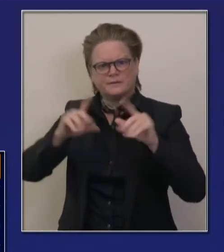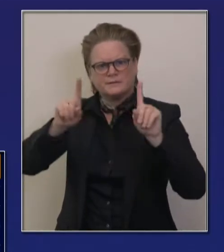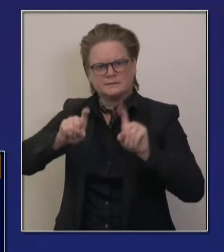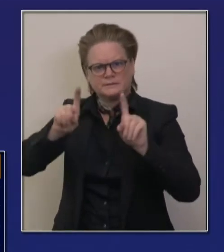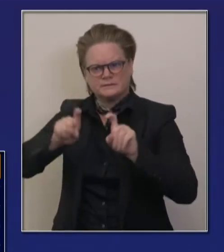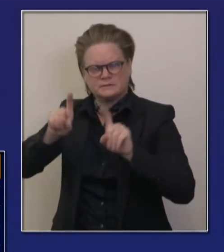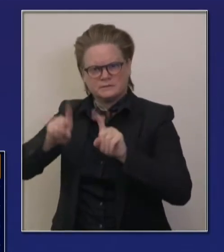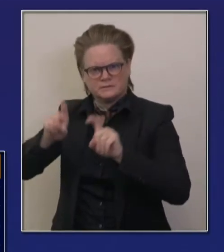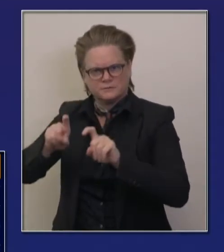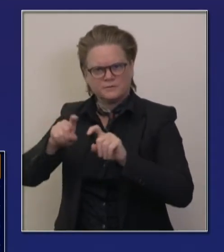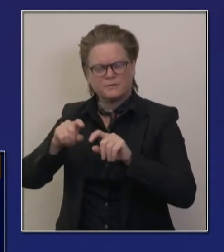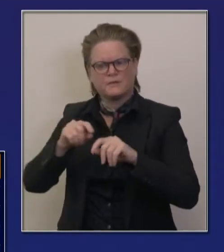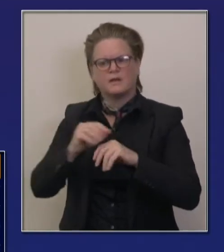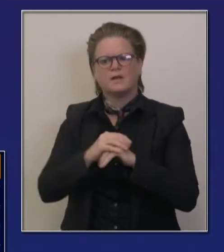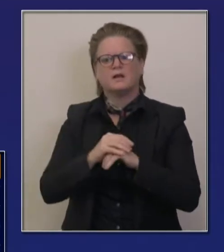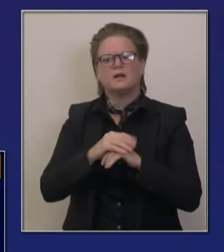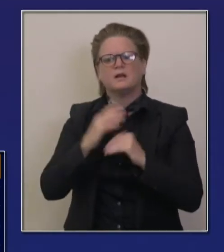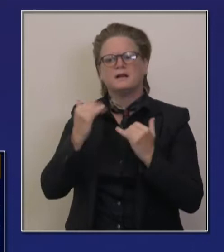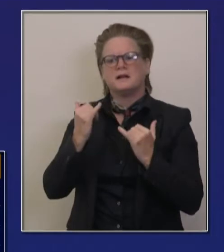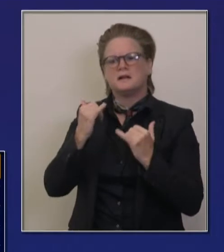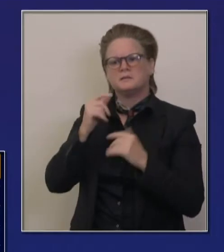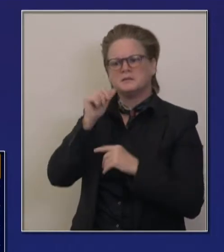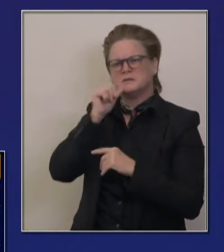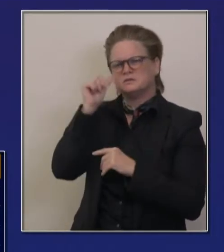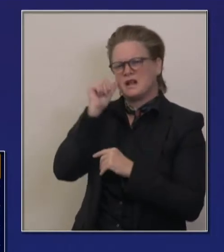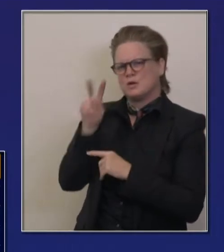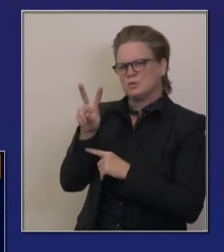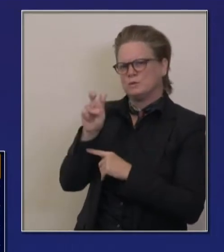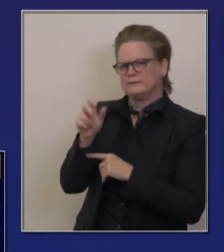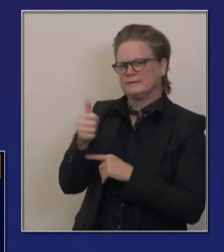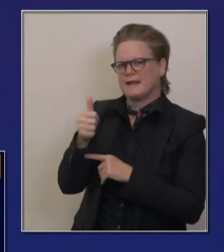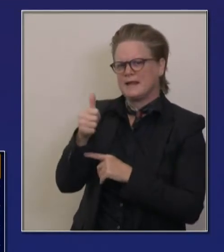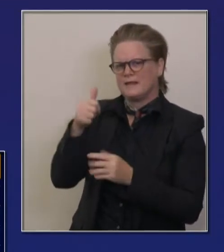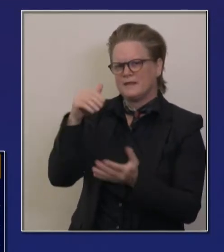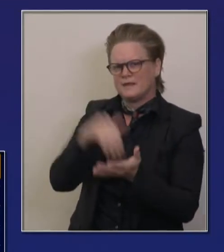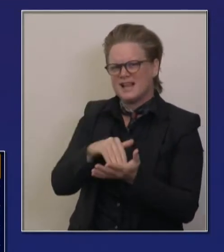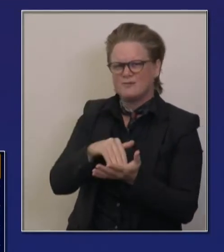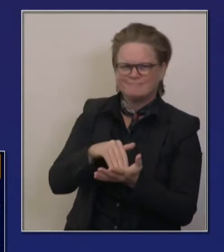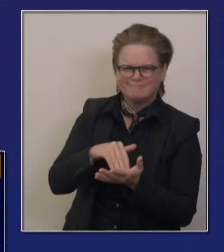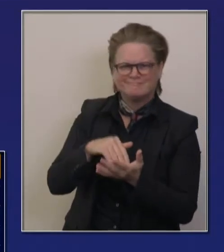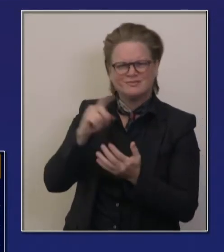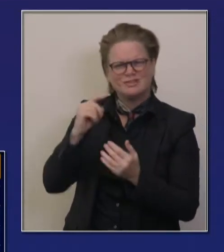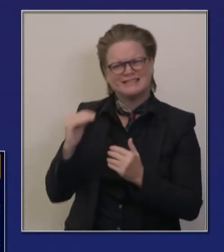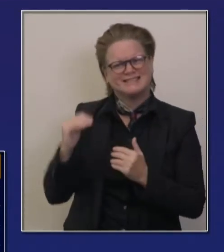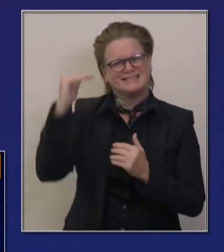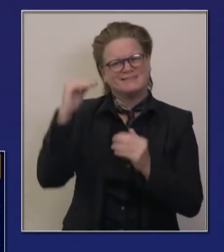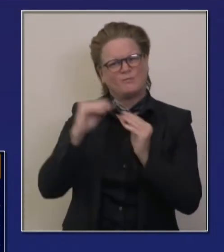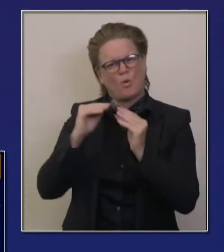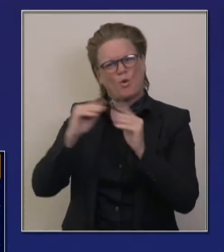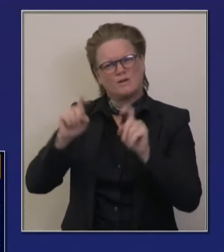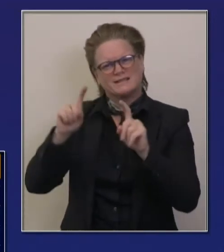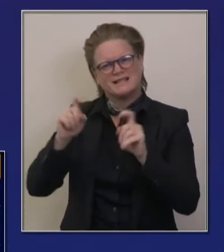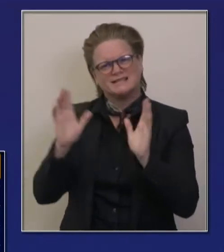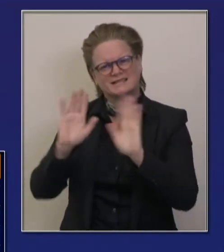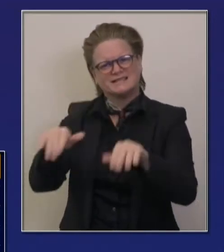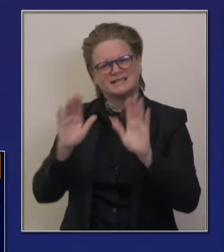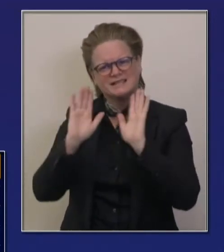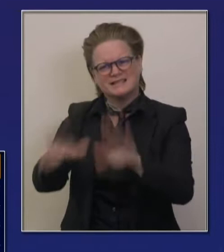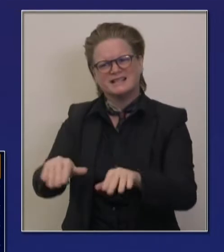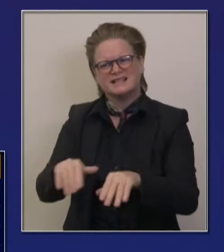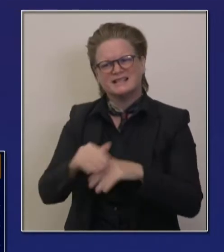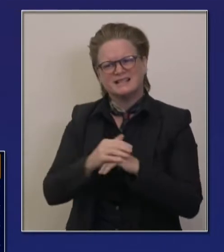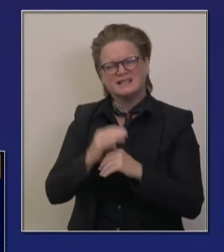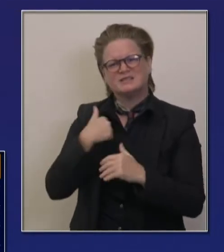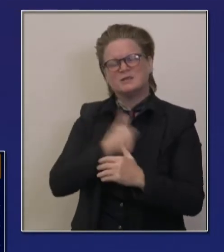,000 tests. Uh, we want to get those numbers up over 25 million, getting close to 26 million, uh, tests have been